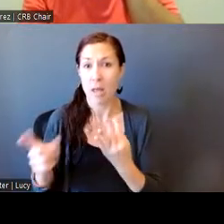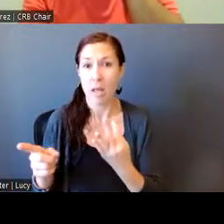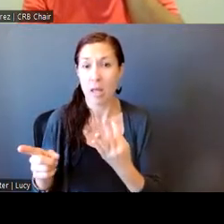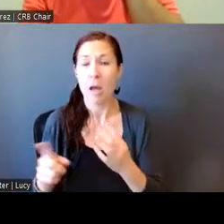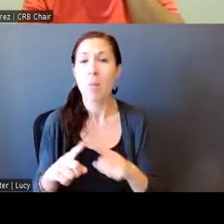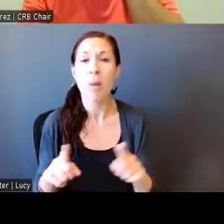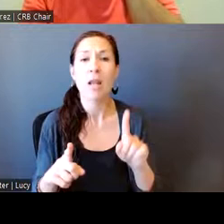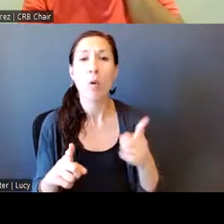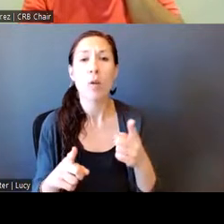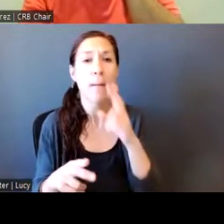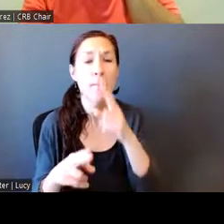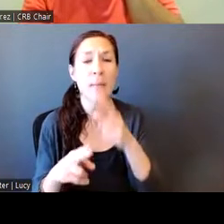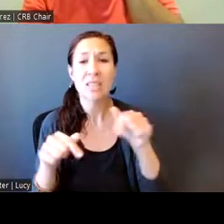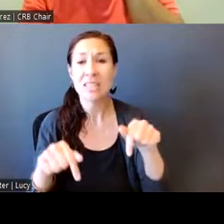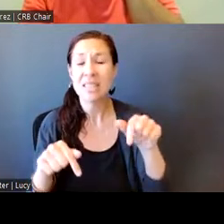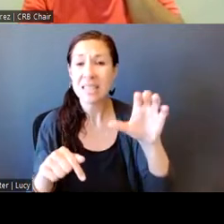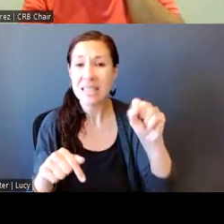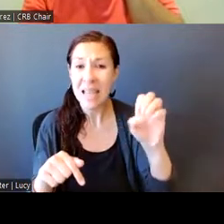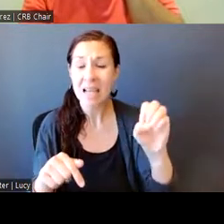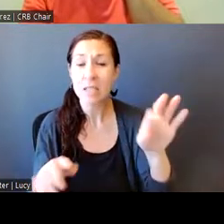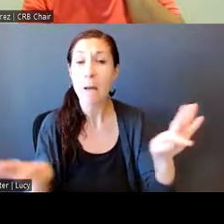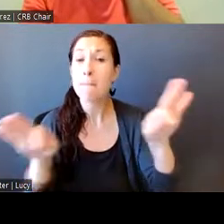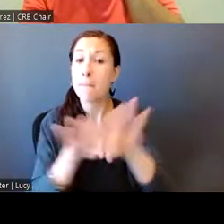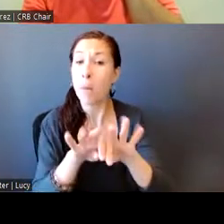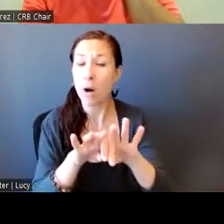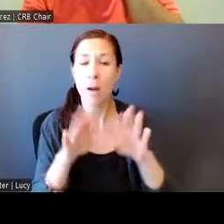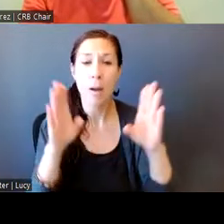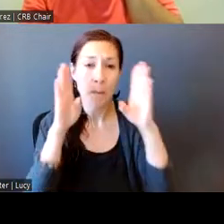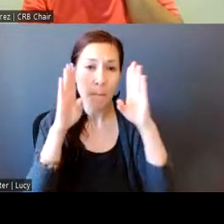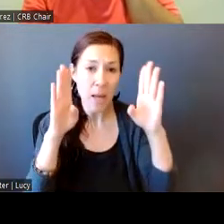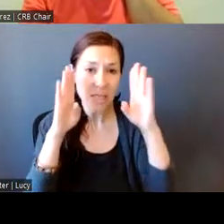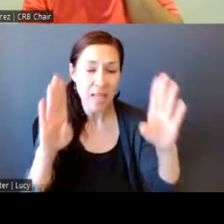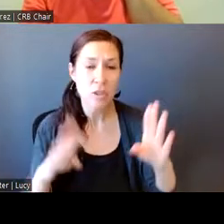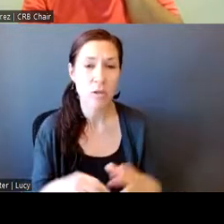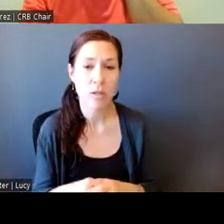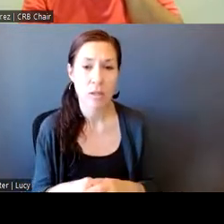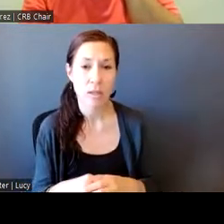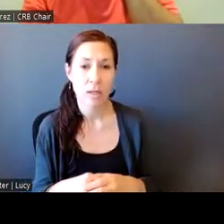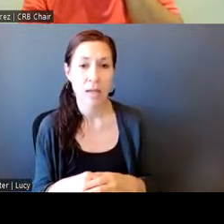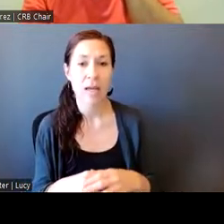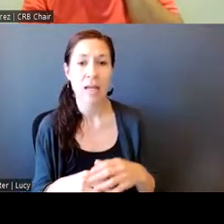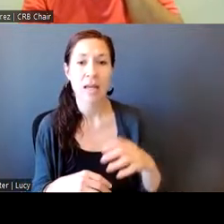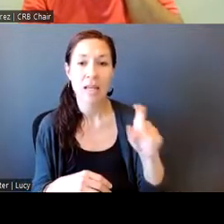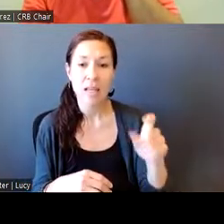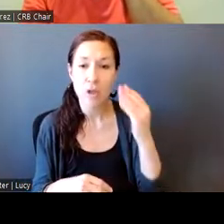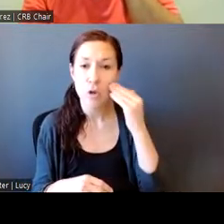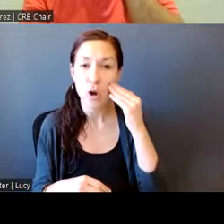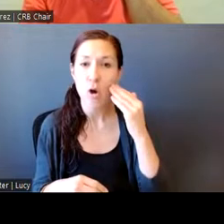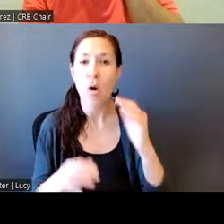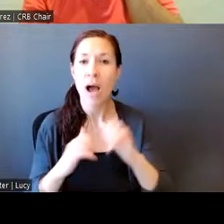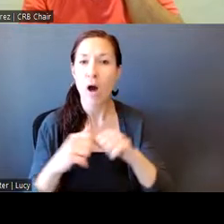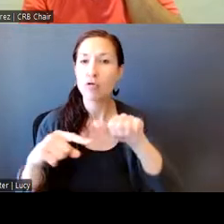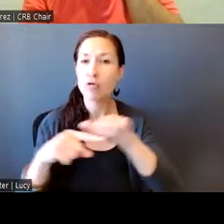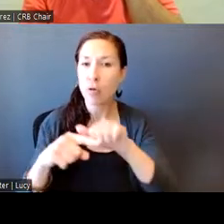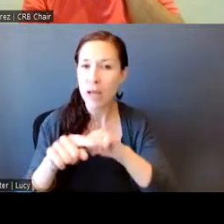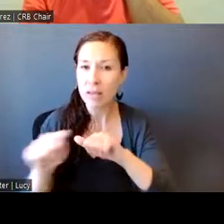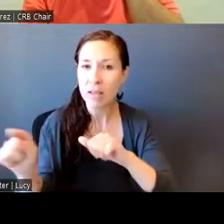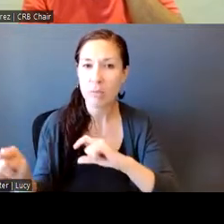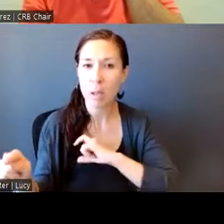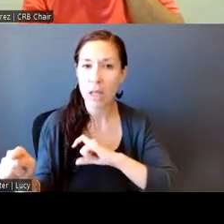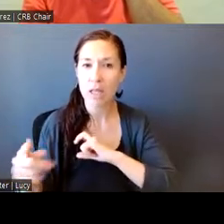to pay attention to, to see what it says about training, about discipline, uh,